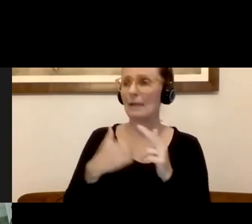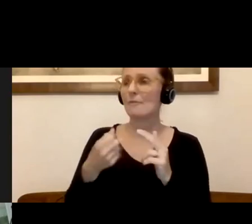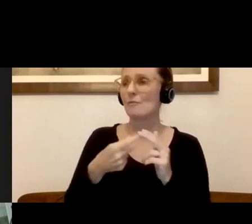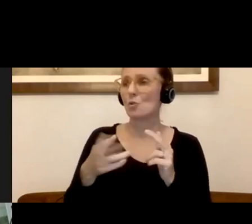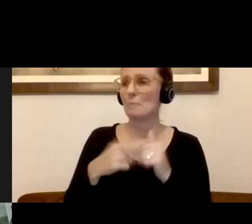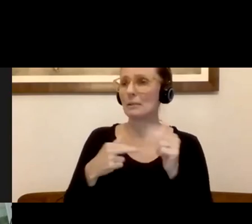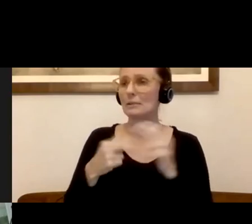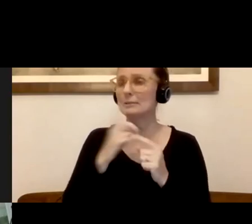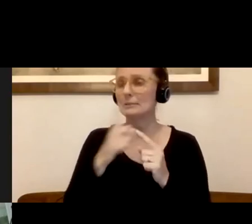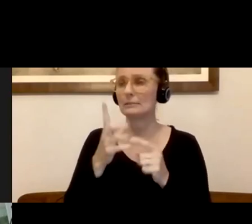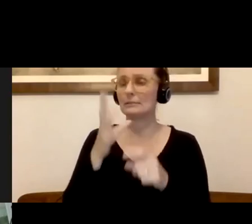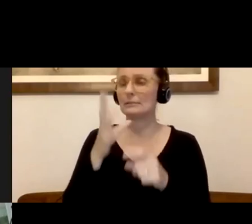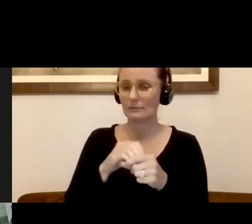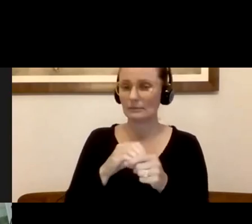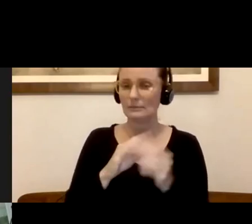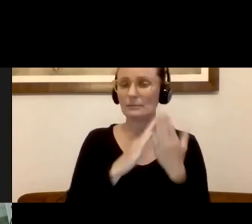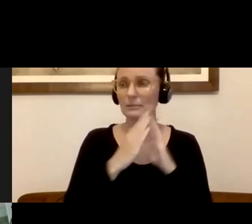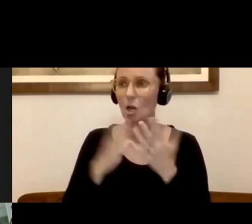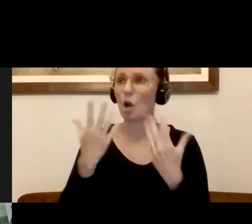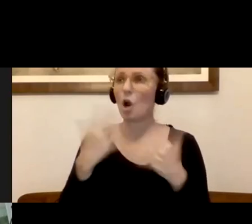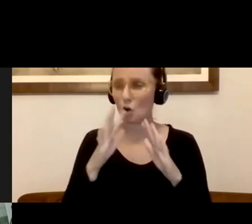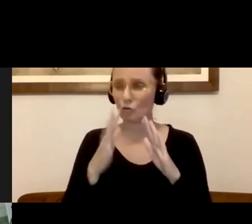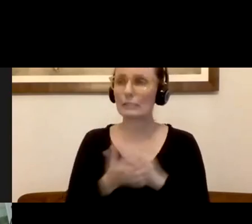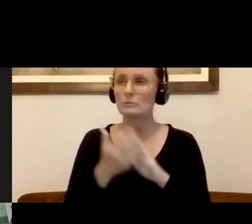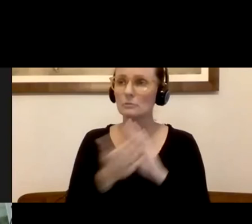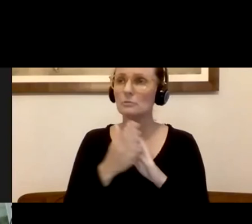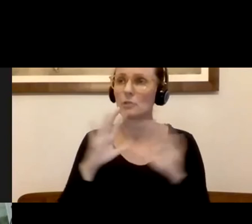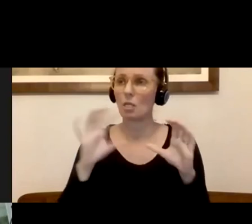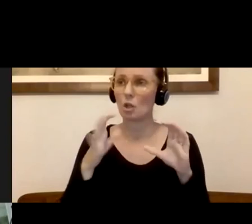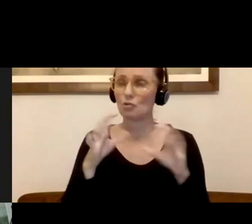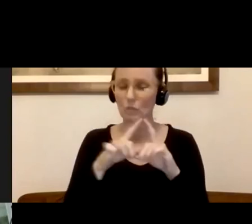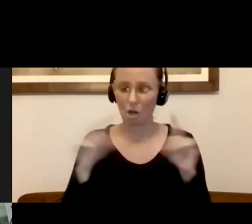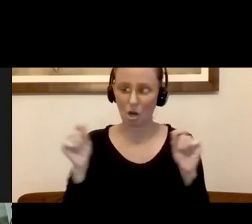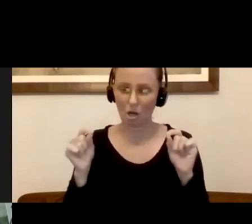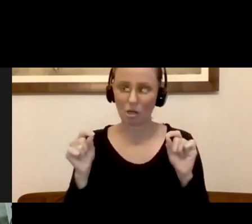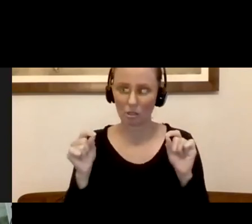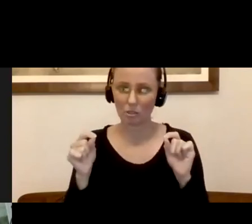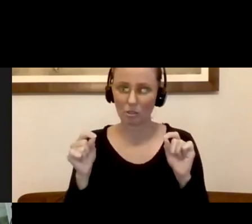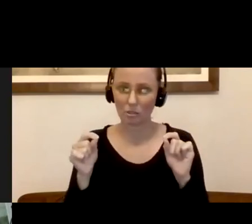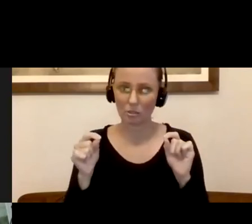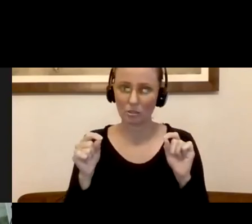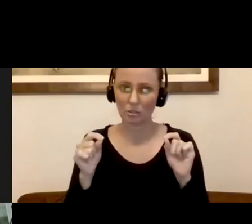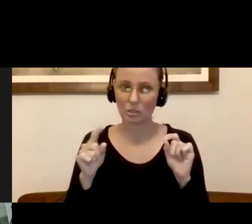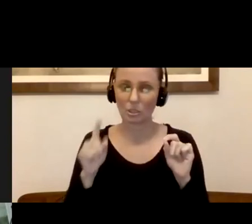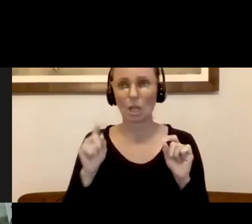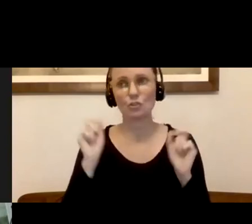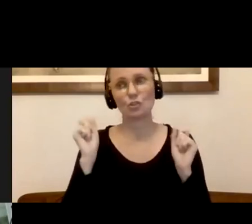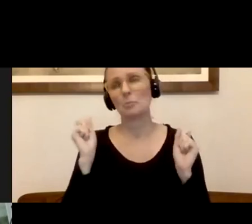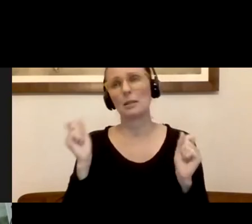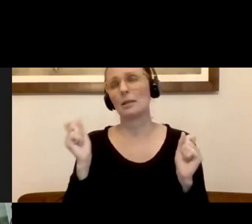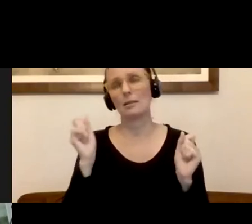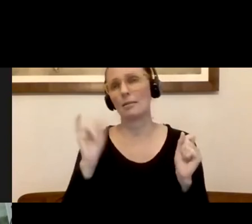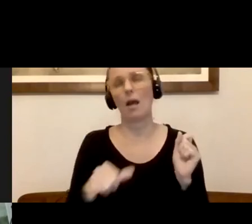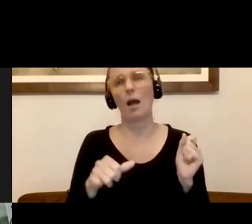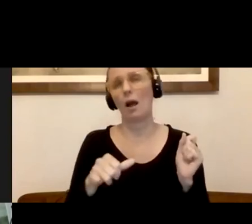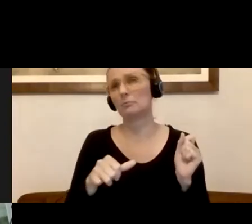city that are already operated by a laundry card. I think it should have, it should be that way all the time everywhere. And it